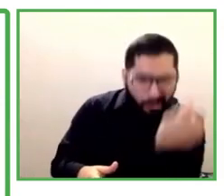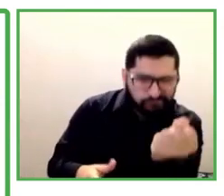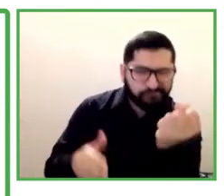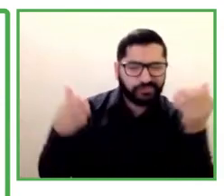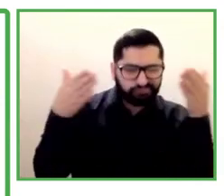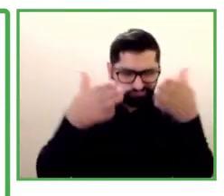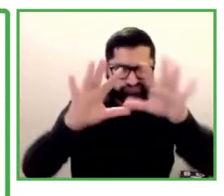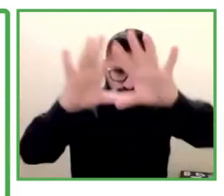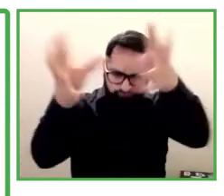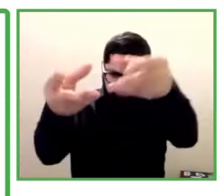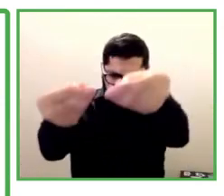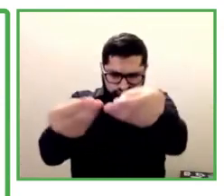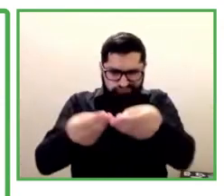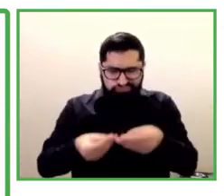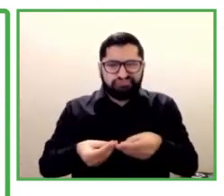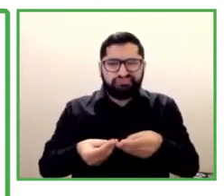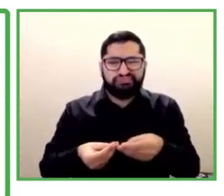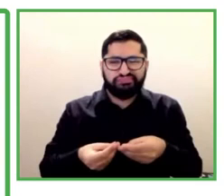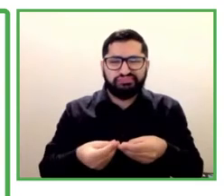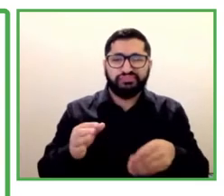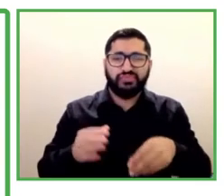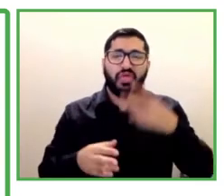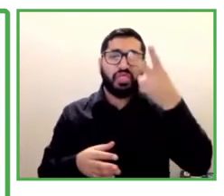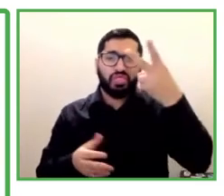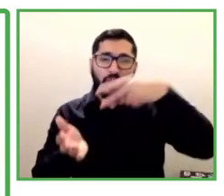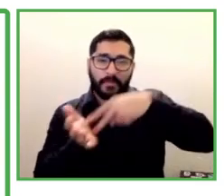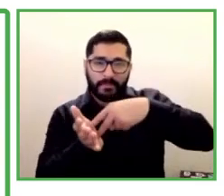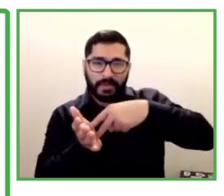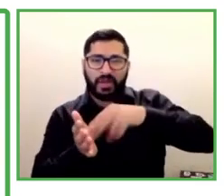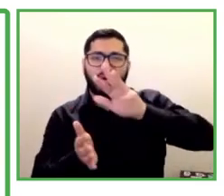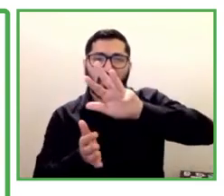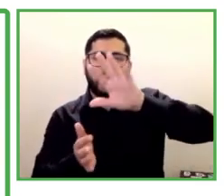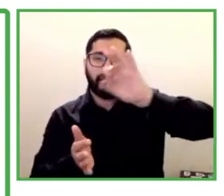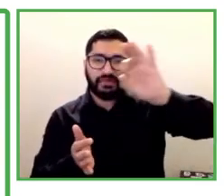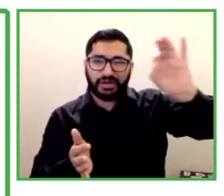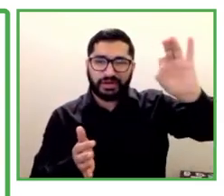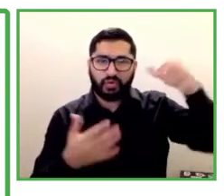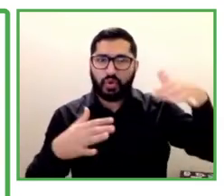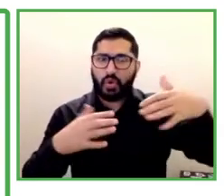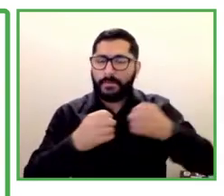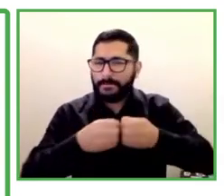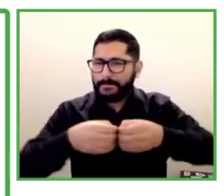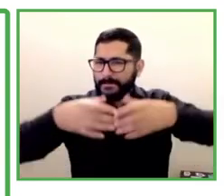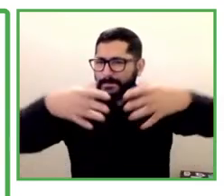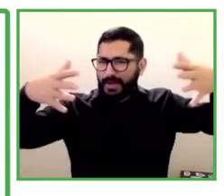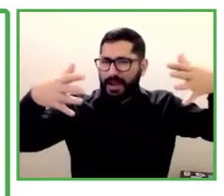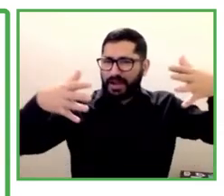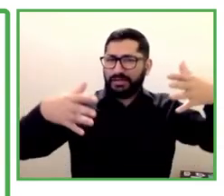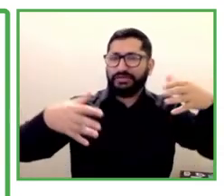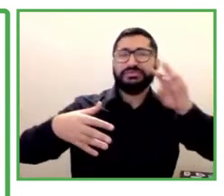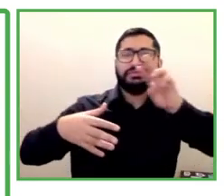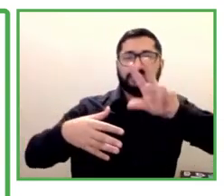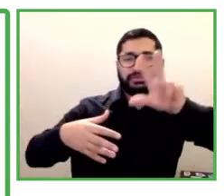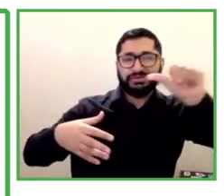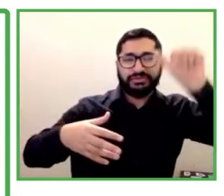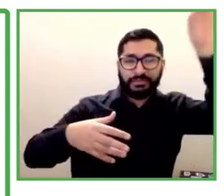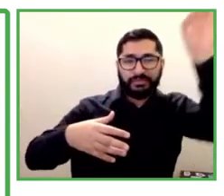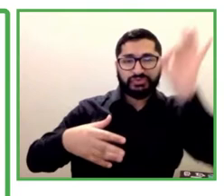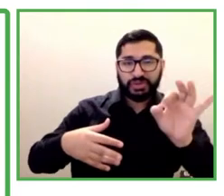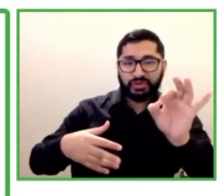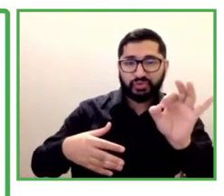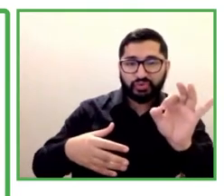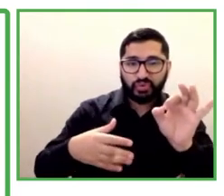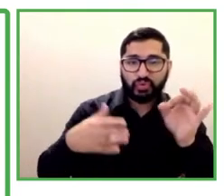about 76% of the retention rate after that. This can again be attributed to a search of